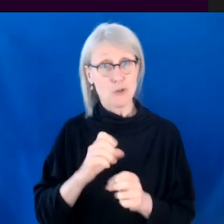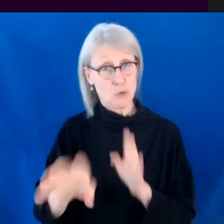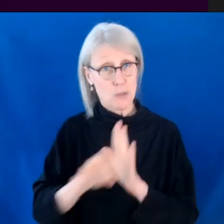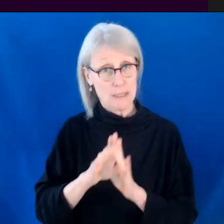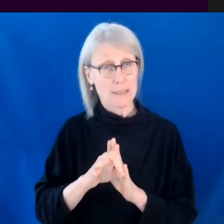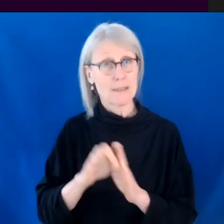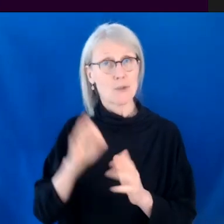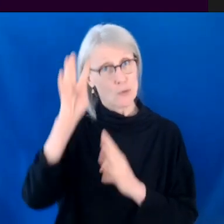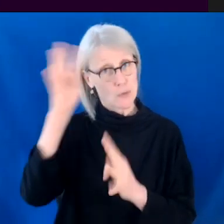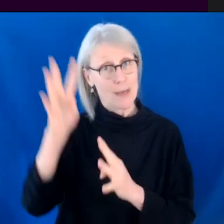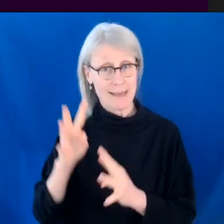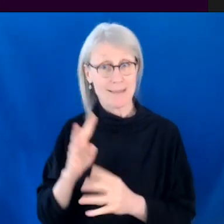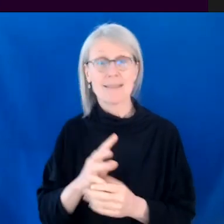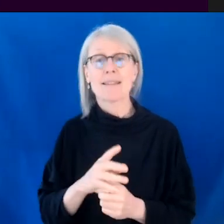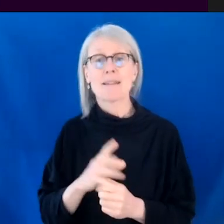about this job?